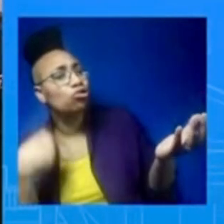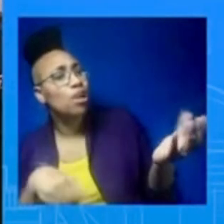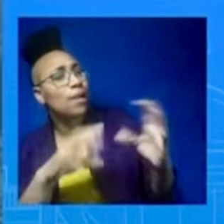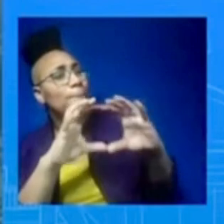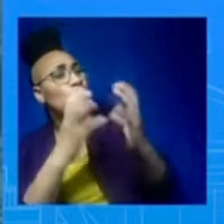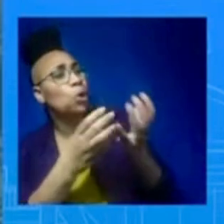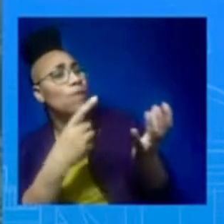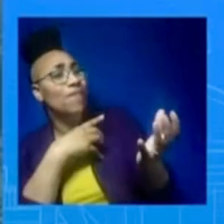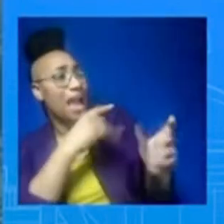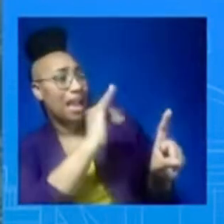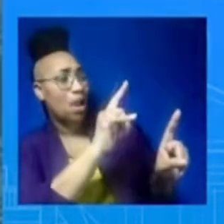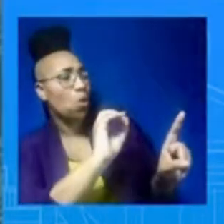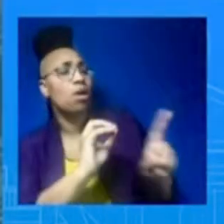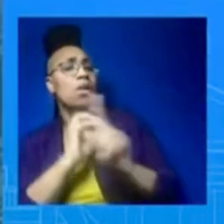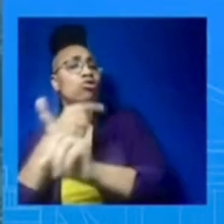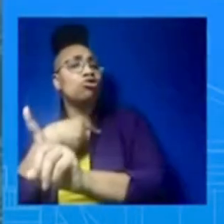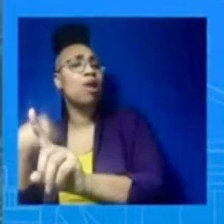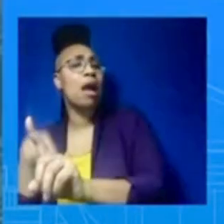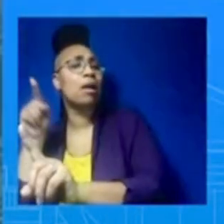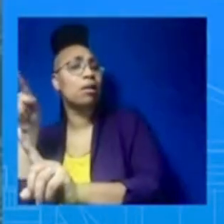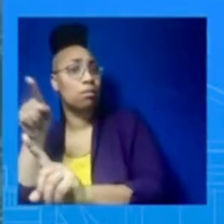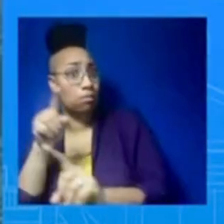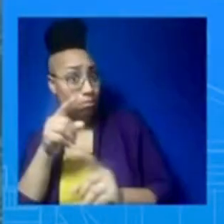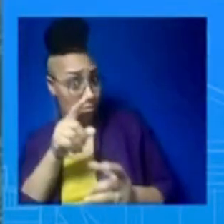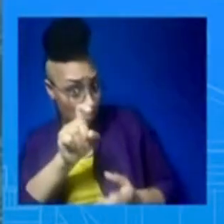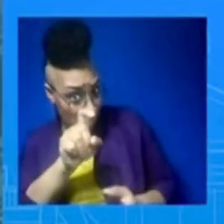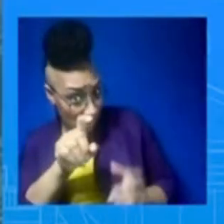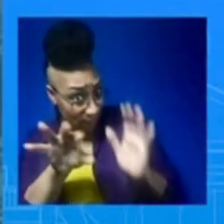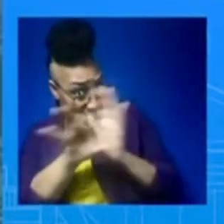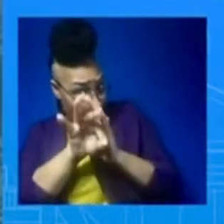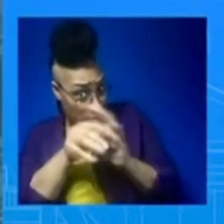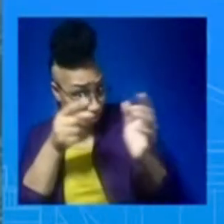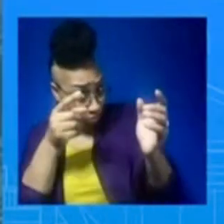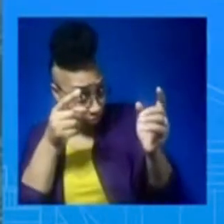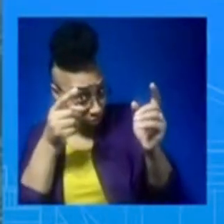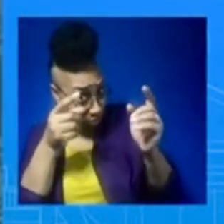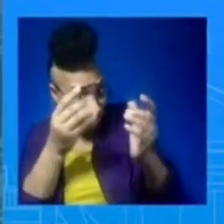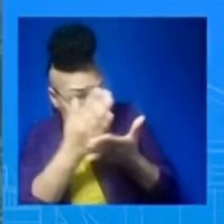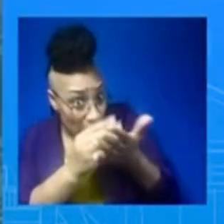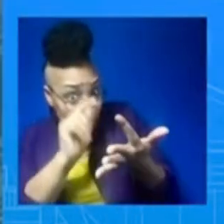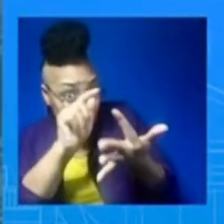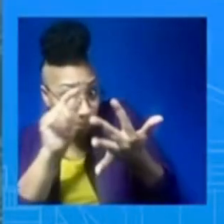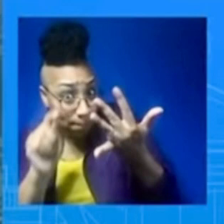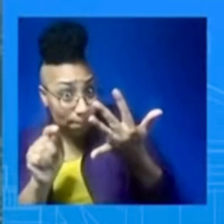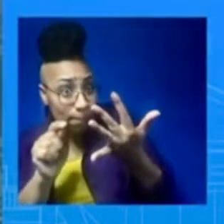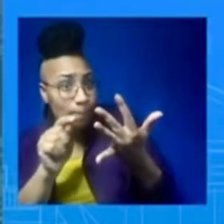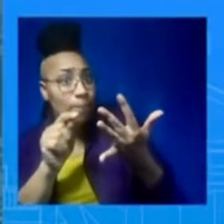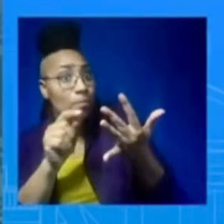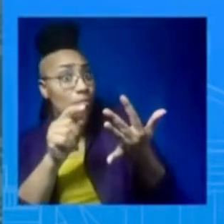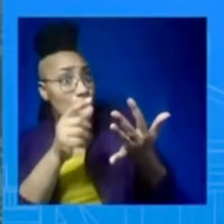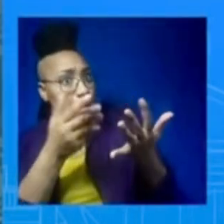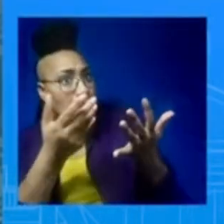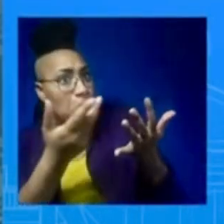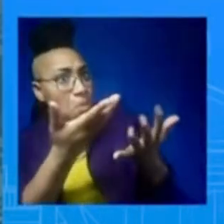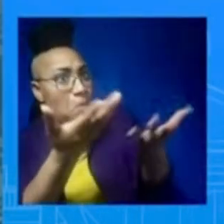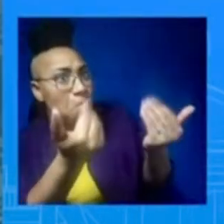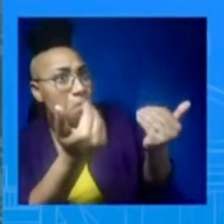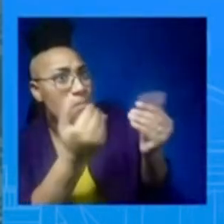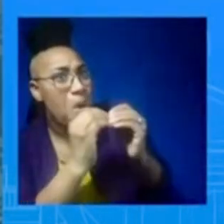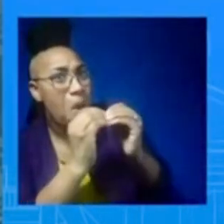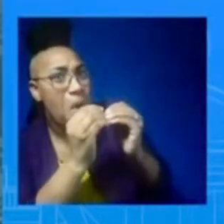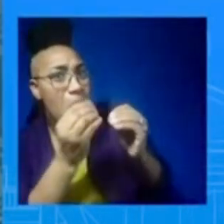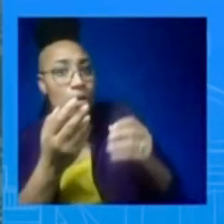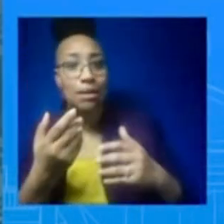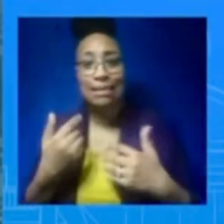No, I can't because we're not done doing the analyzing. They did finish their recovery operations off the